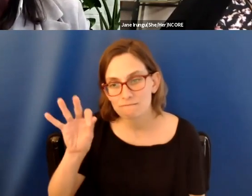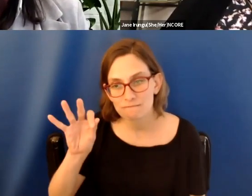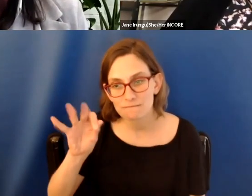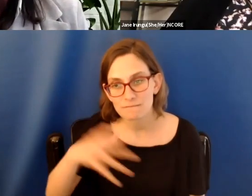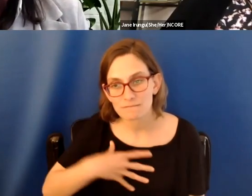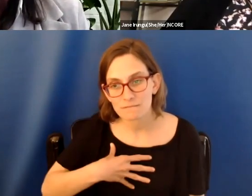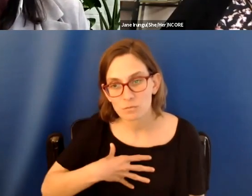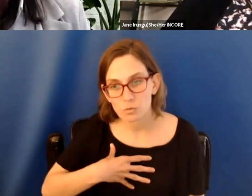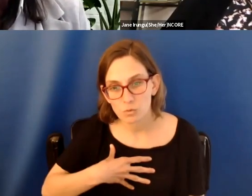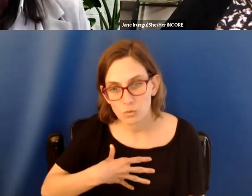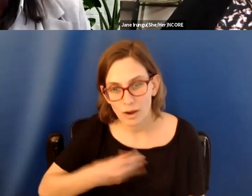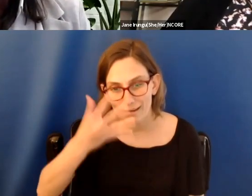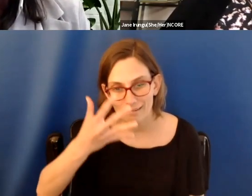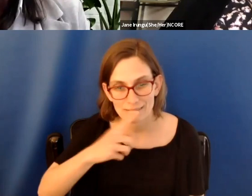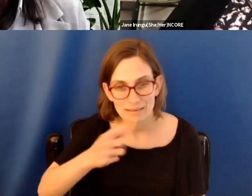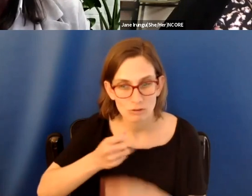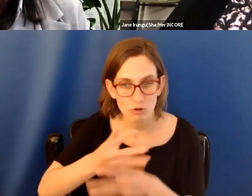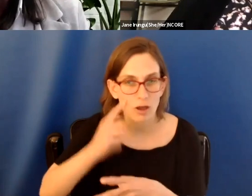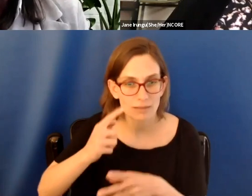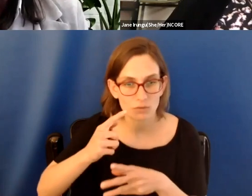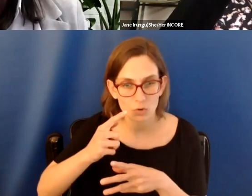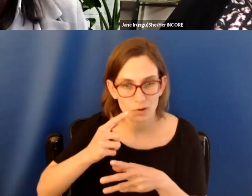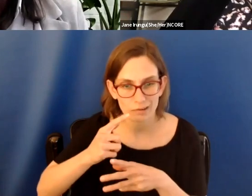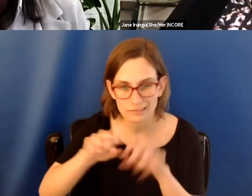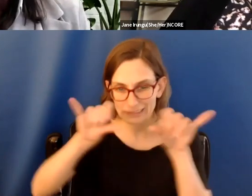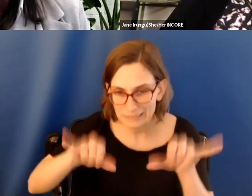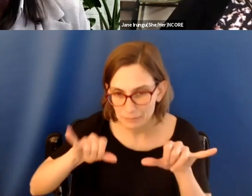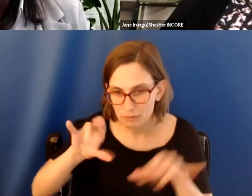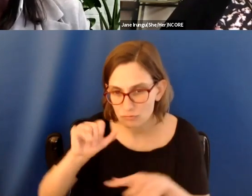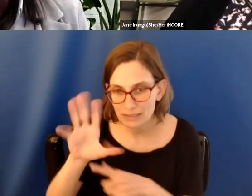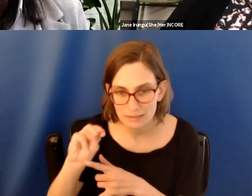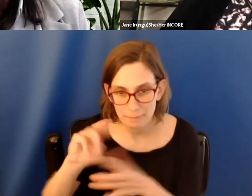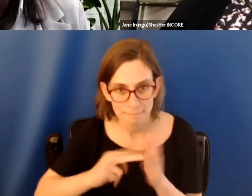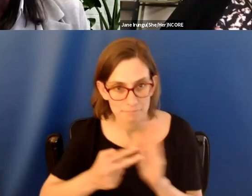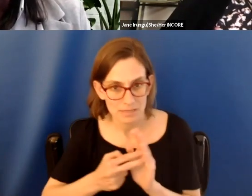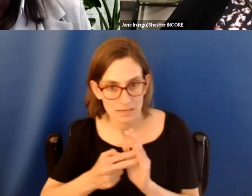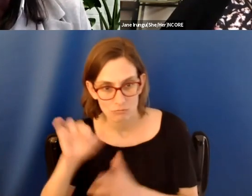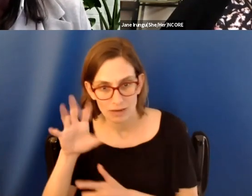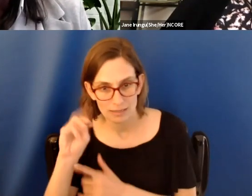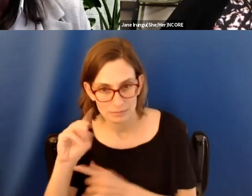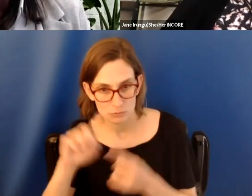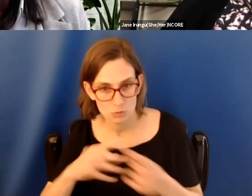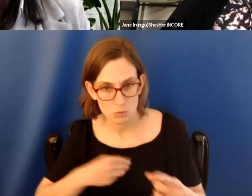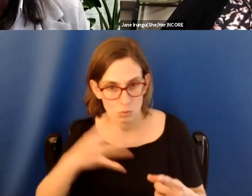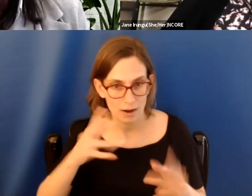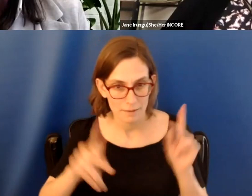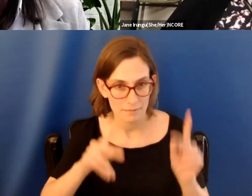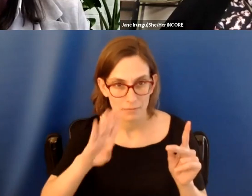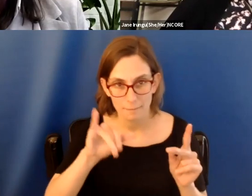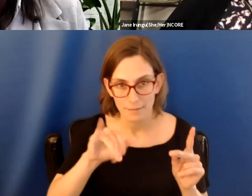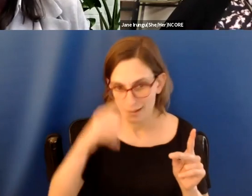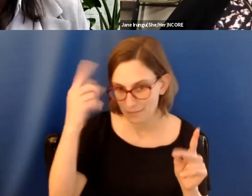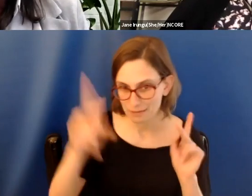cause of systemic racism, then is it correct that racism towards white people by black people doesn't exist?